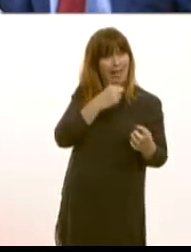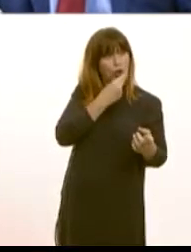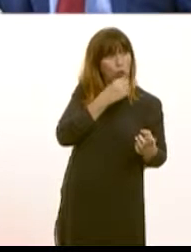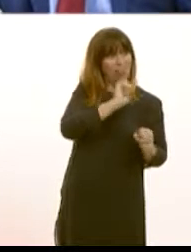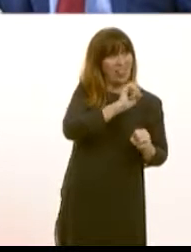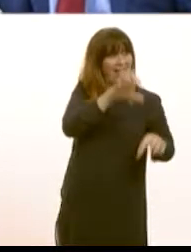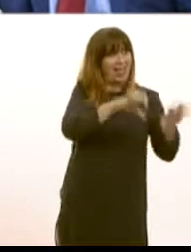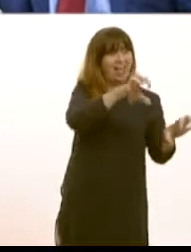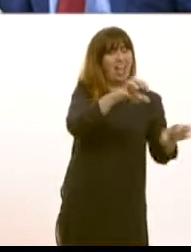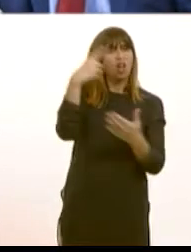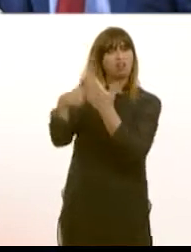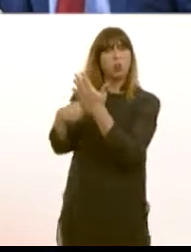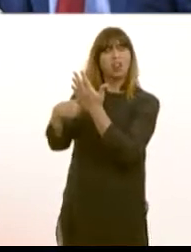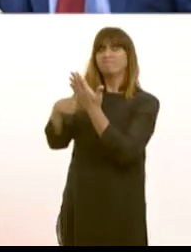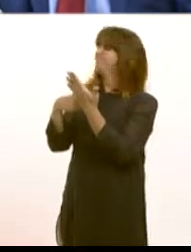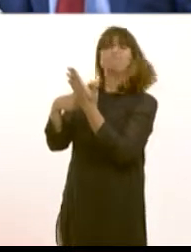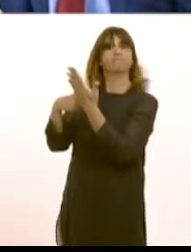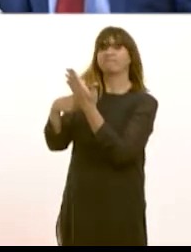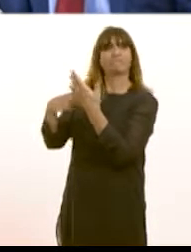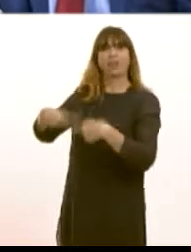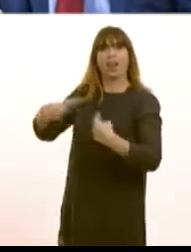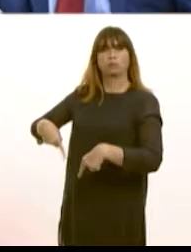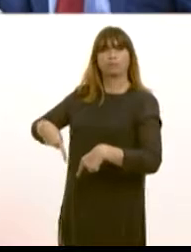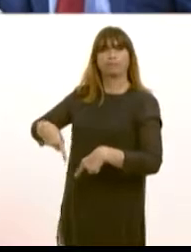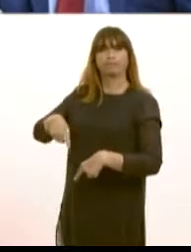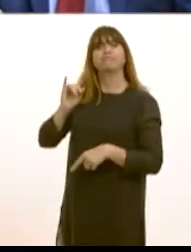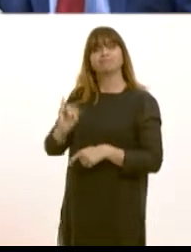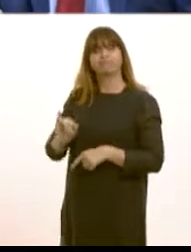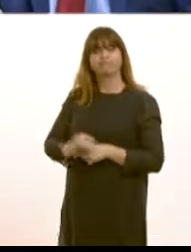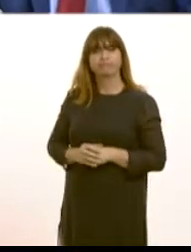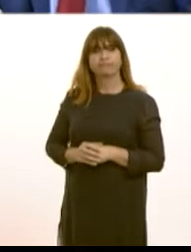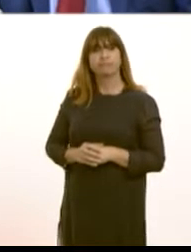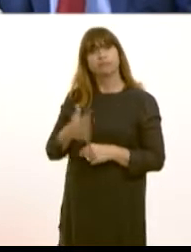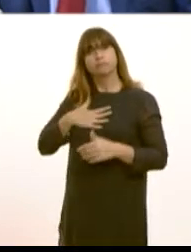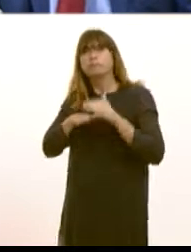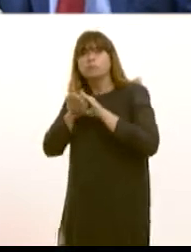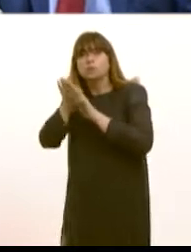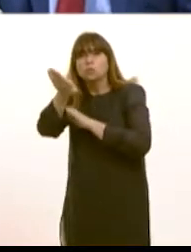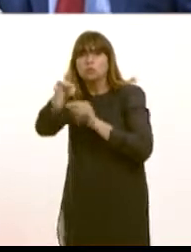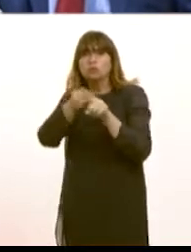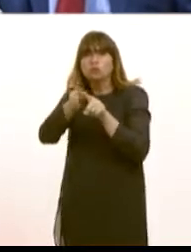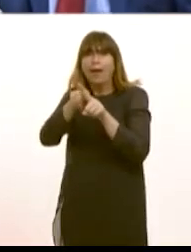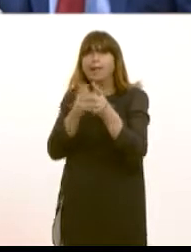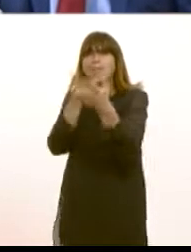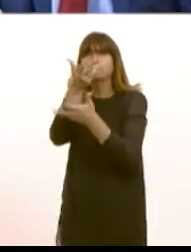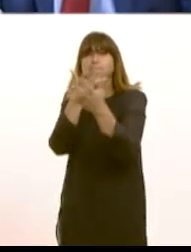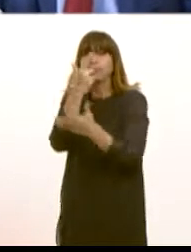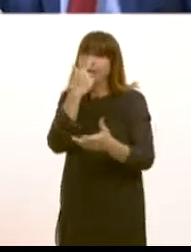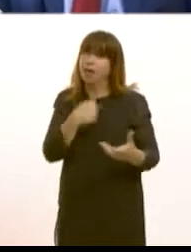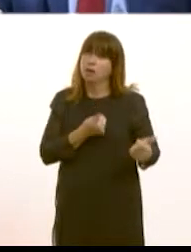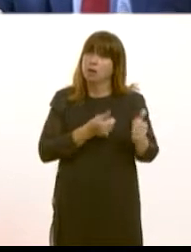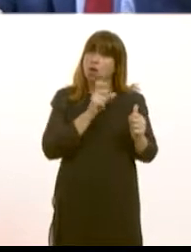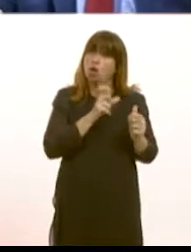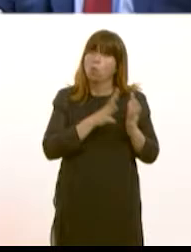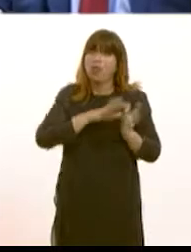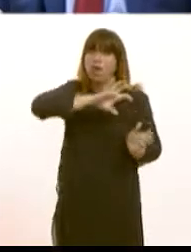rules that operate with Commonwealth Games bids. What I prefer to see in the future is to explore ways where we could bid with other Commonwealth